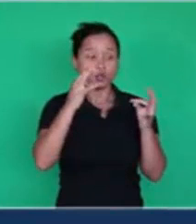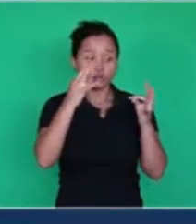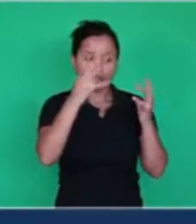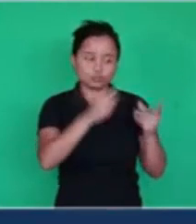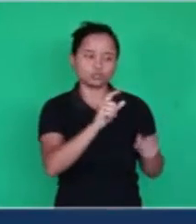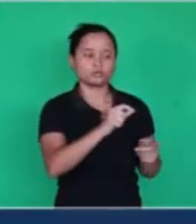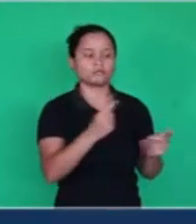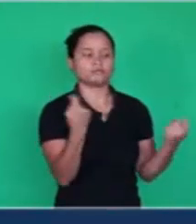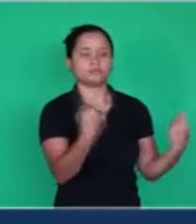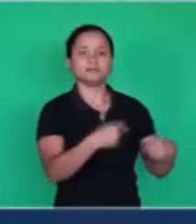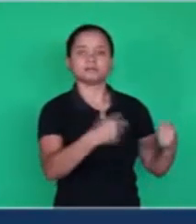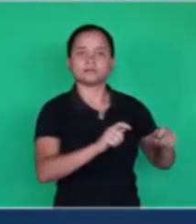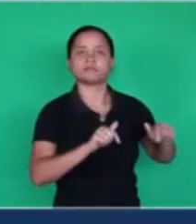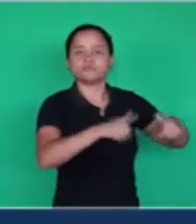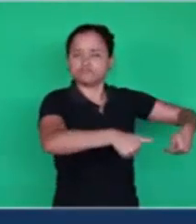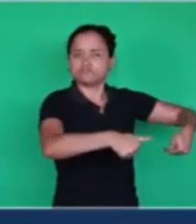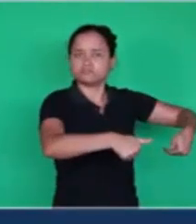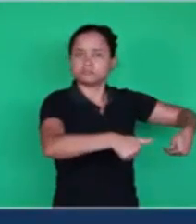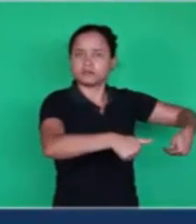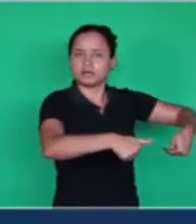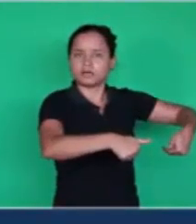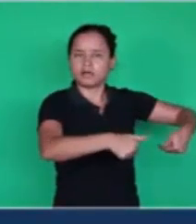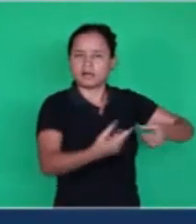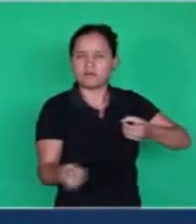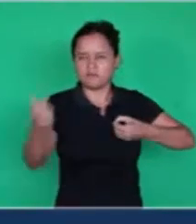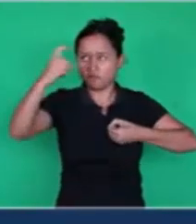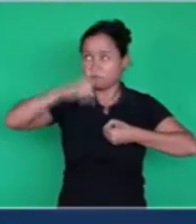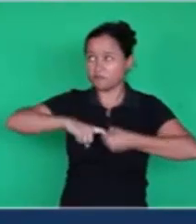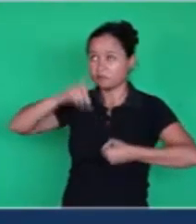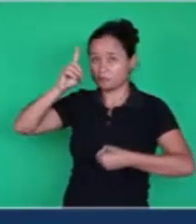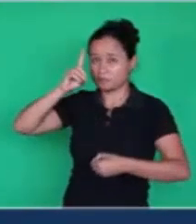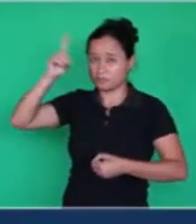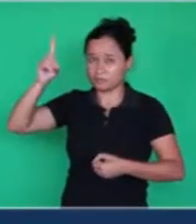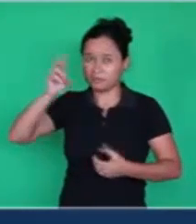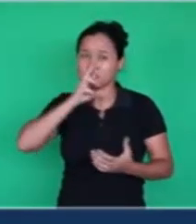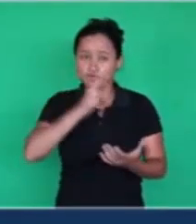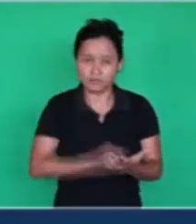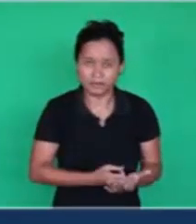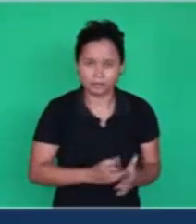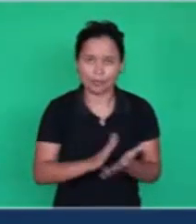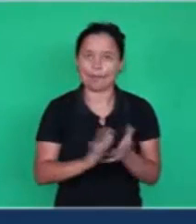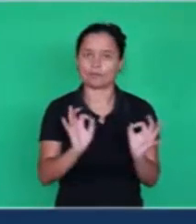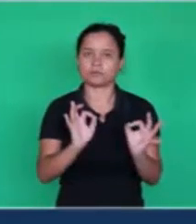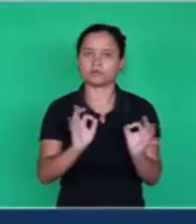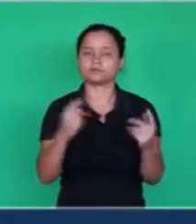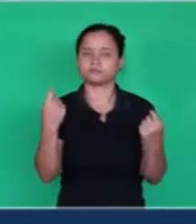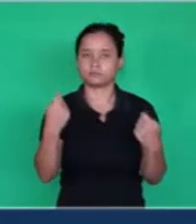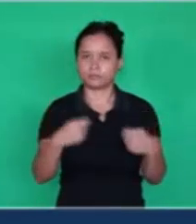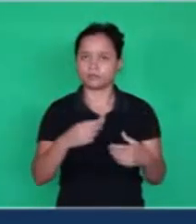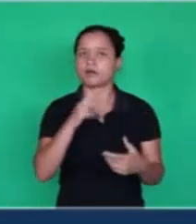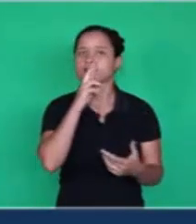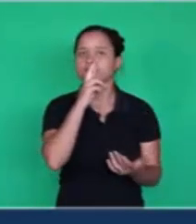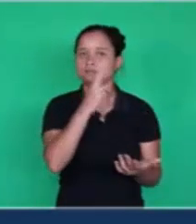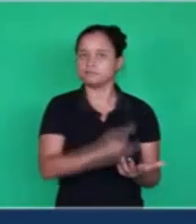And they will do everything it has to do. Nothing will return to God without the expected results.